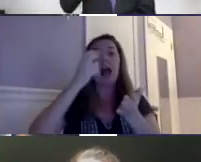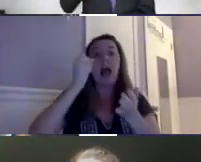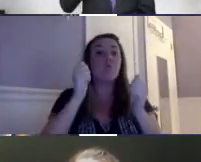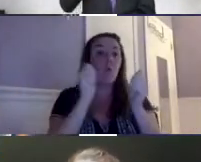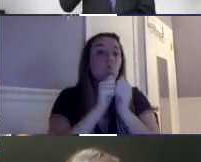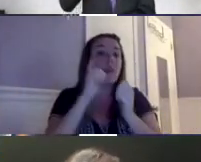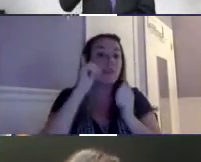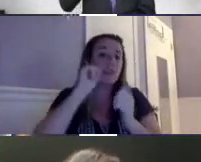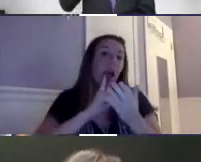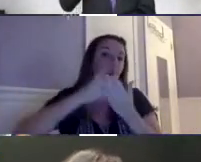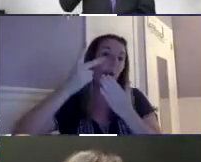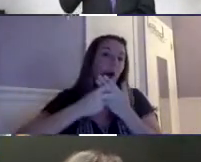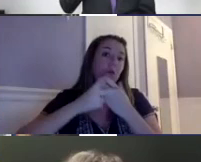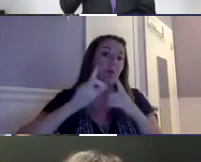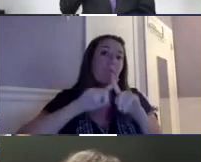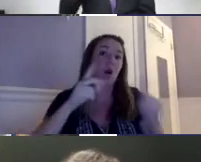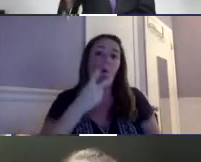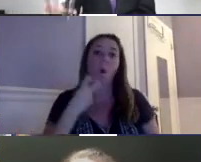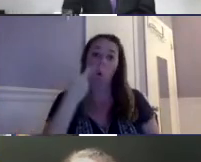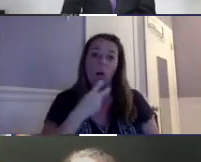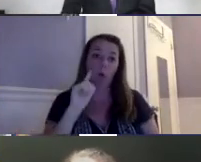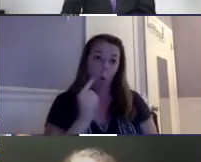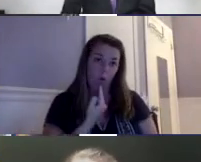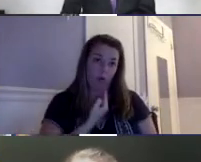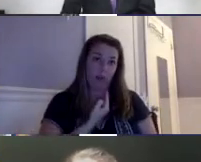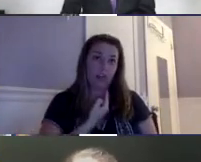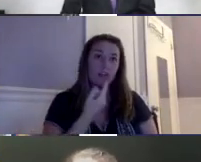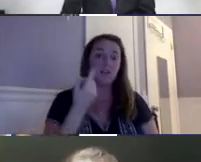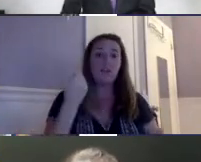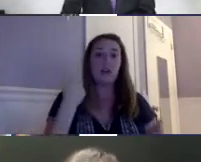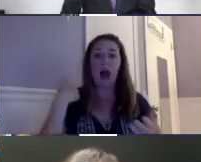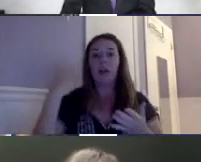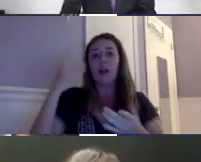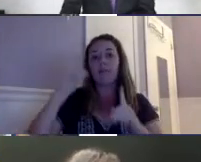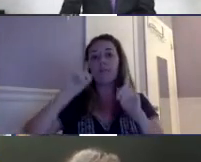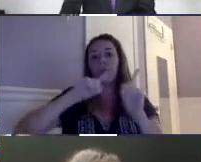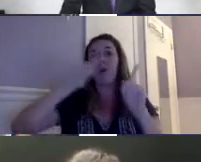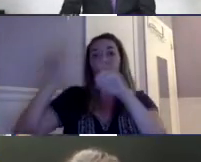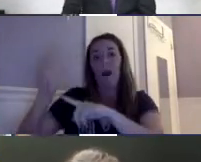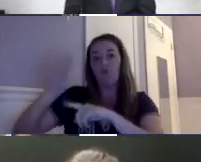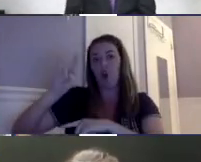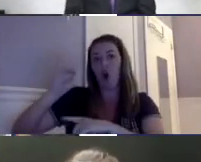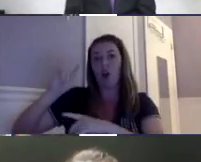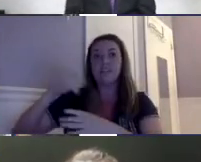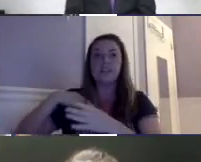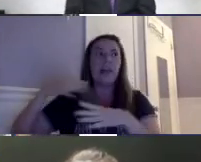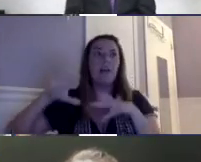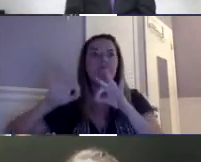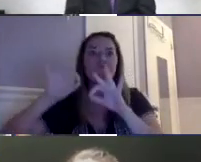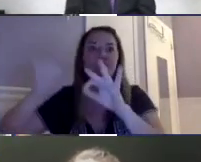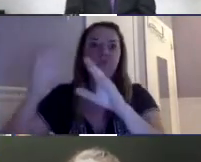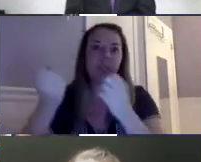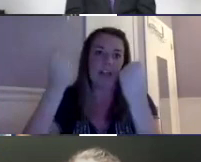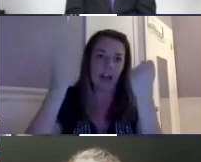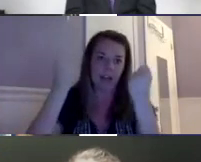school and middle school and high school in a deaf program, but it was an oral only deaf program. And then